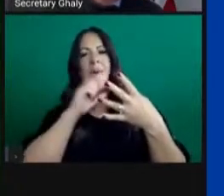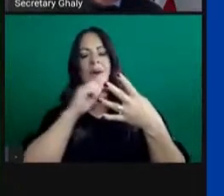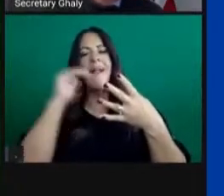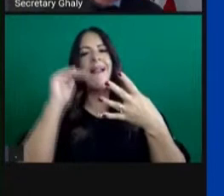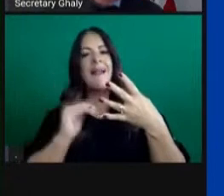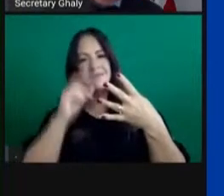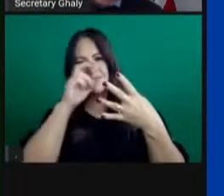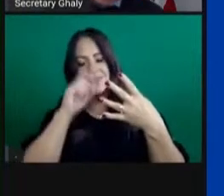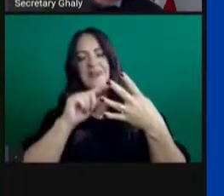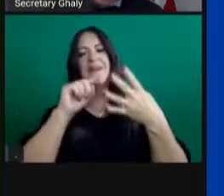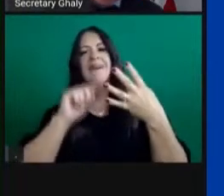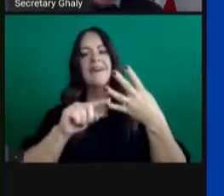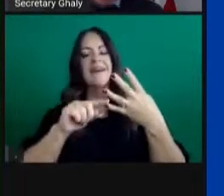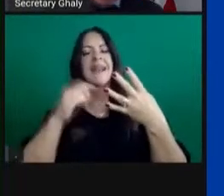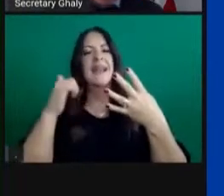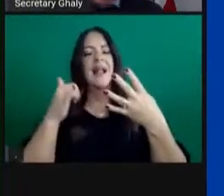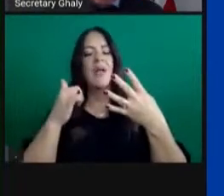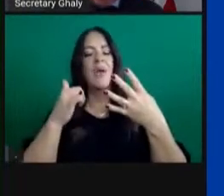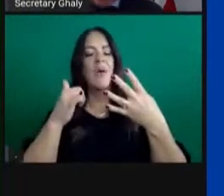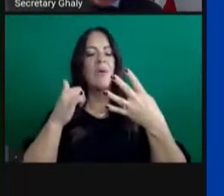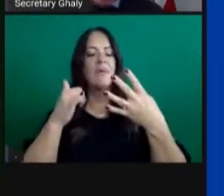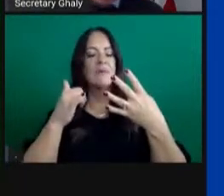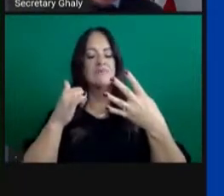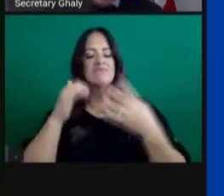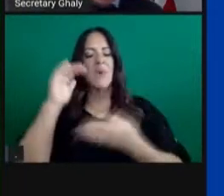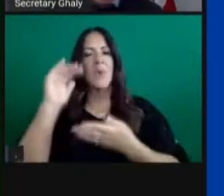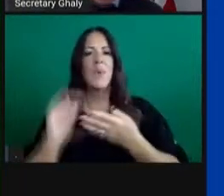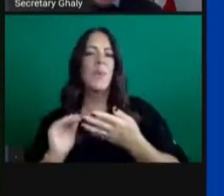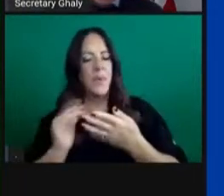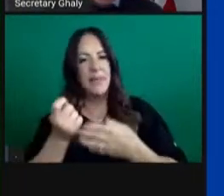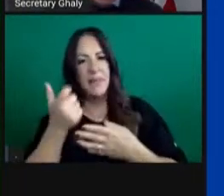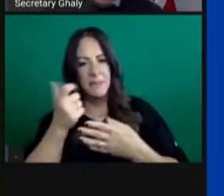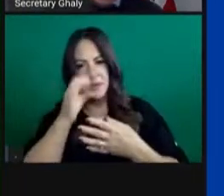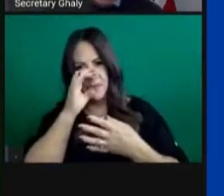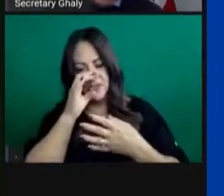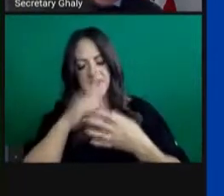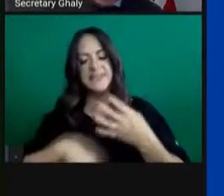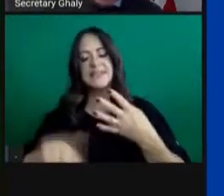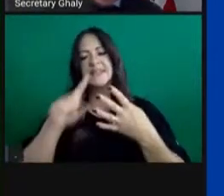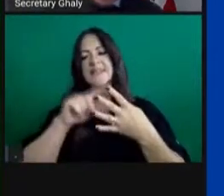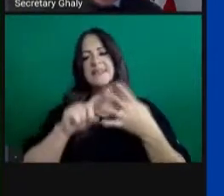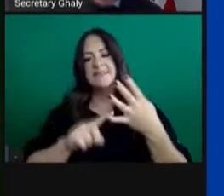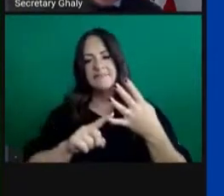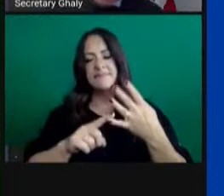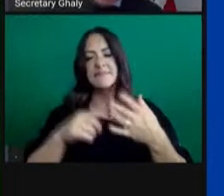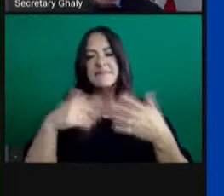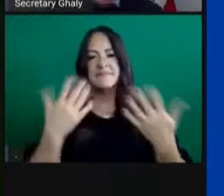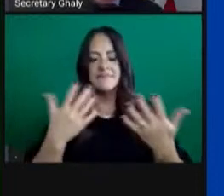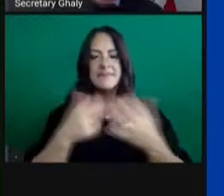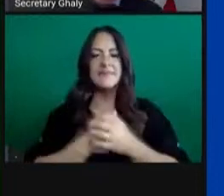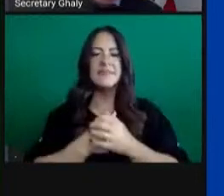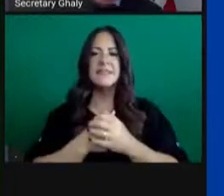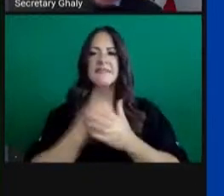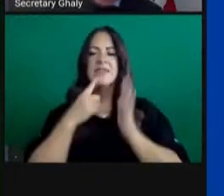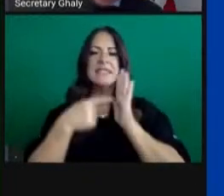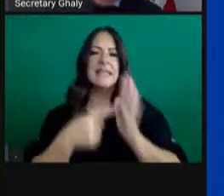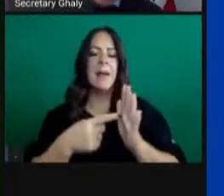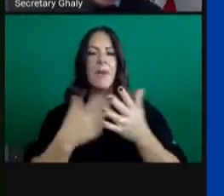percentages of their normal business. Even had a relation to everything from